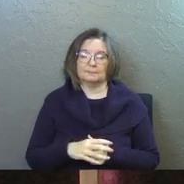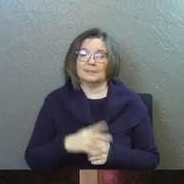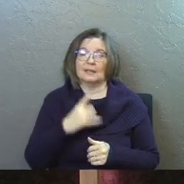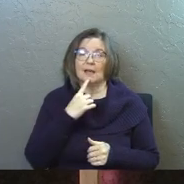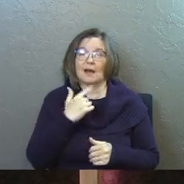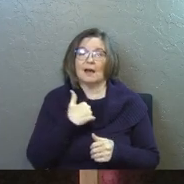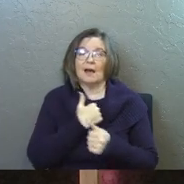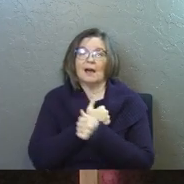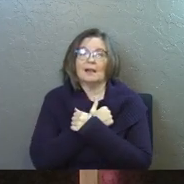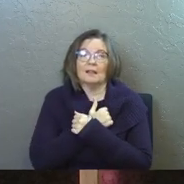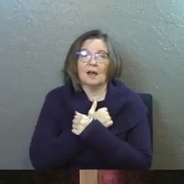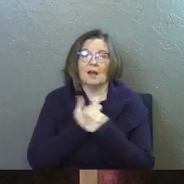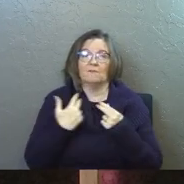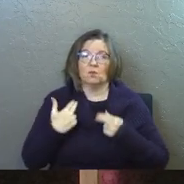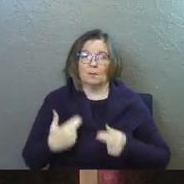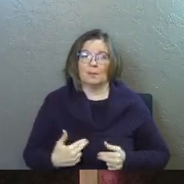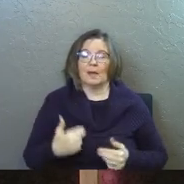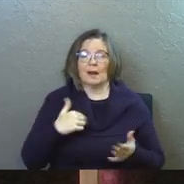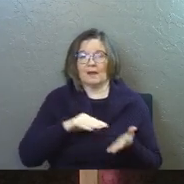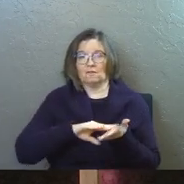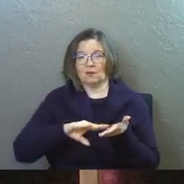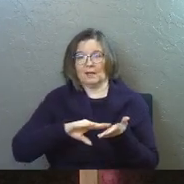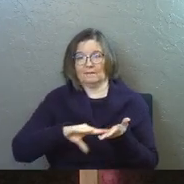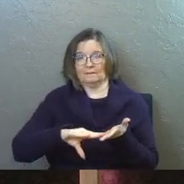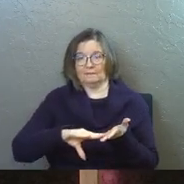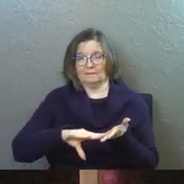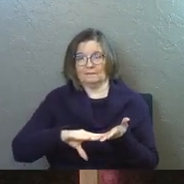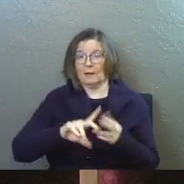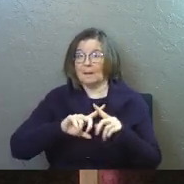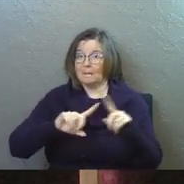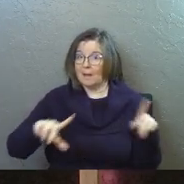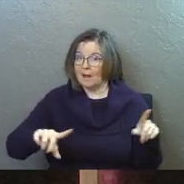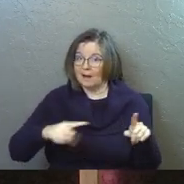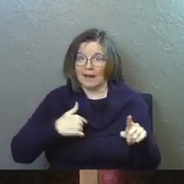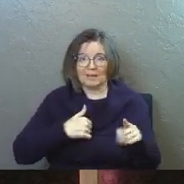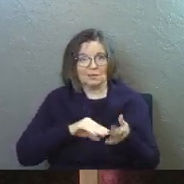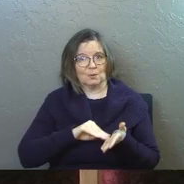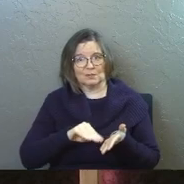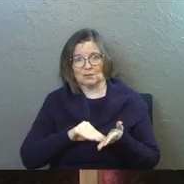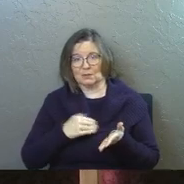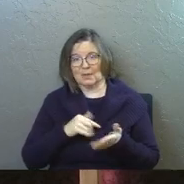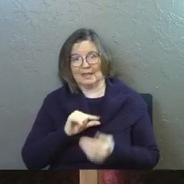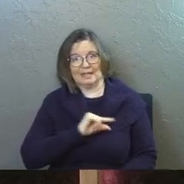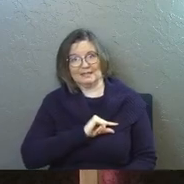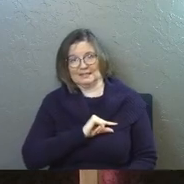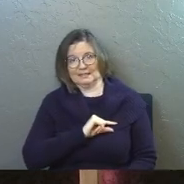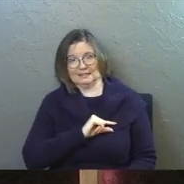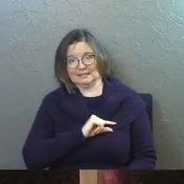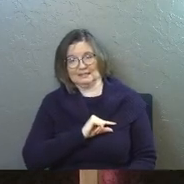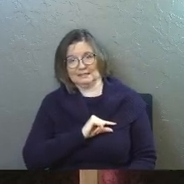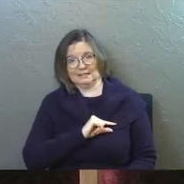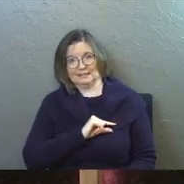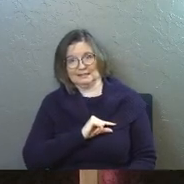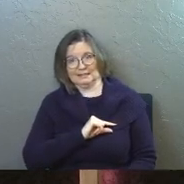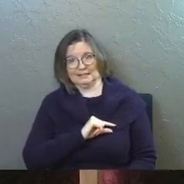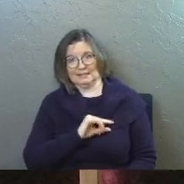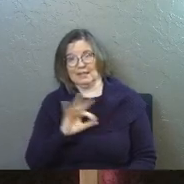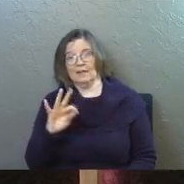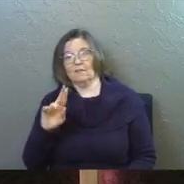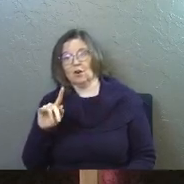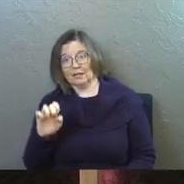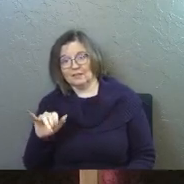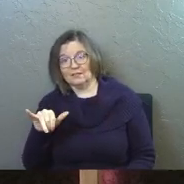He says, I love humanity and I forgive, but I do not excuse the guilty. You know what the problem with that is?